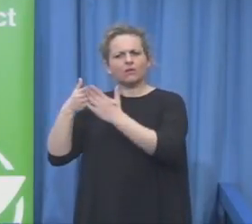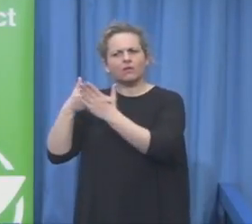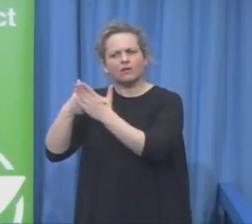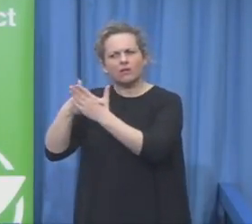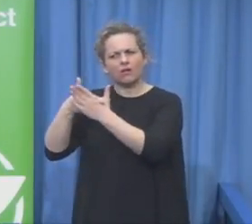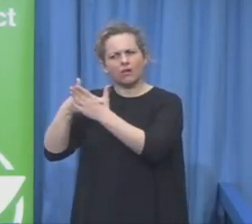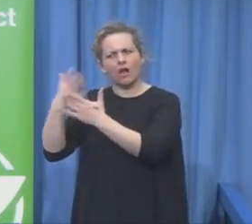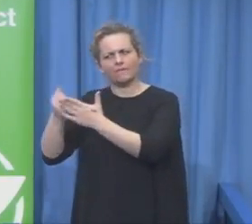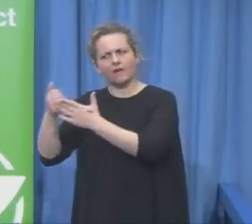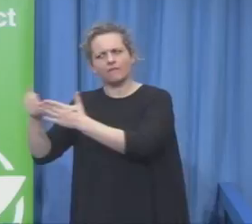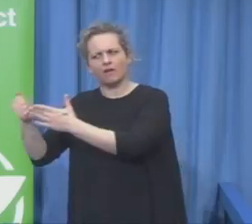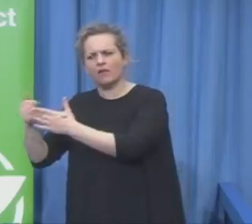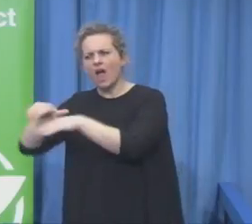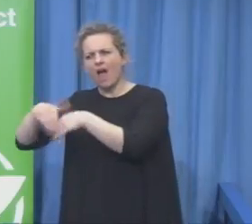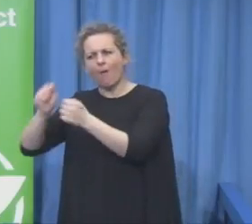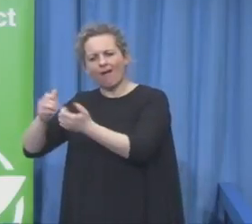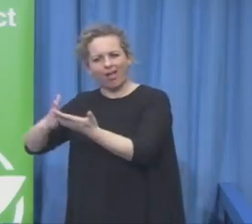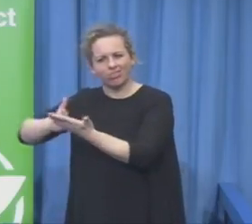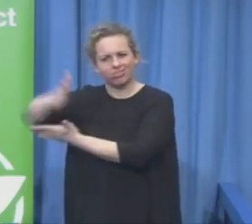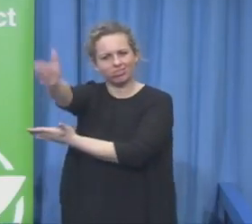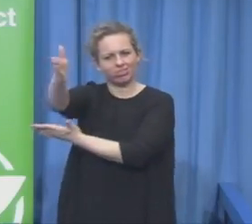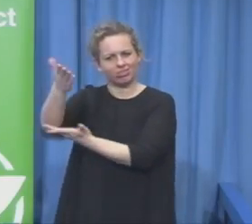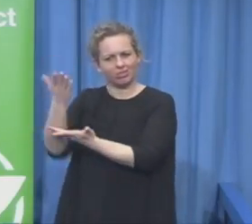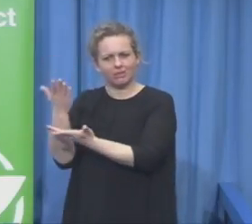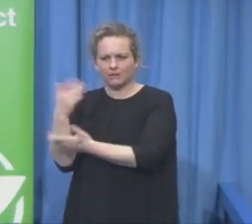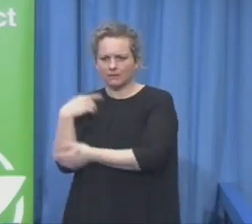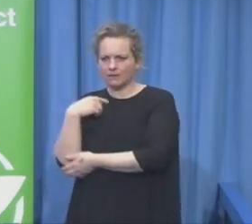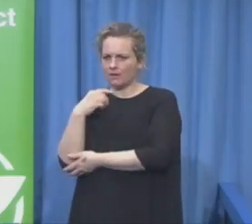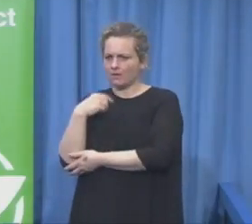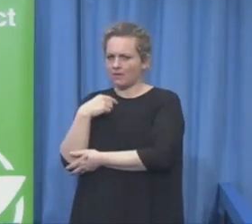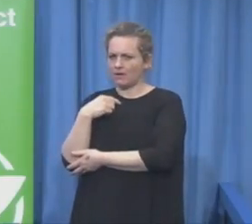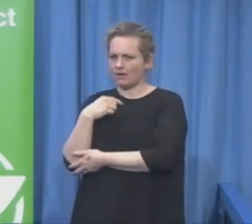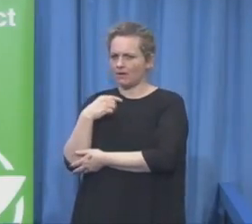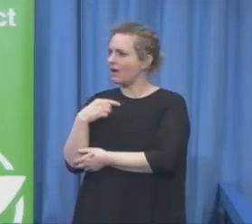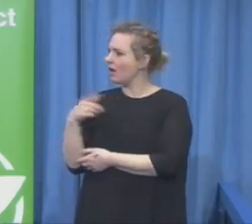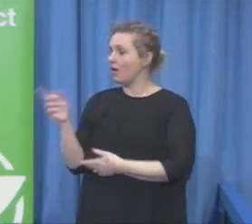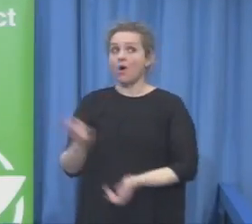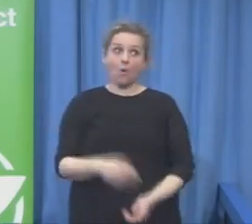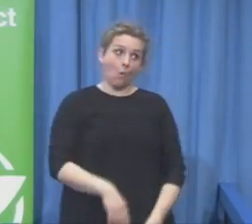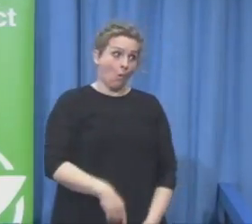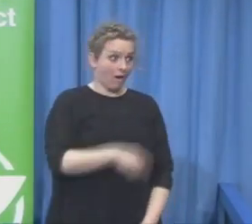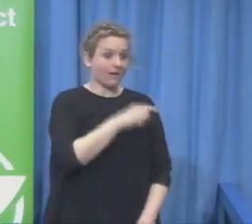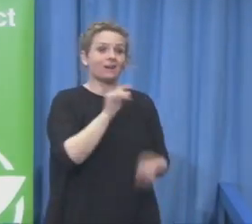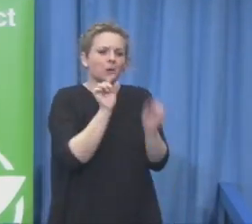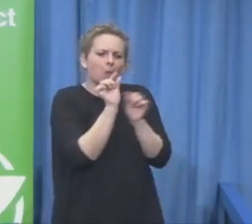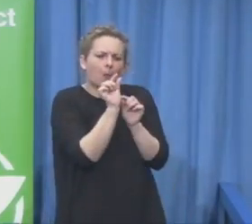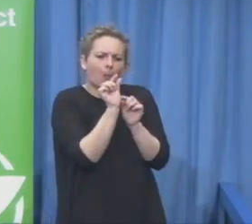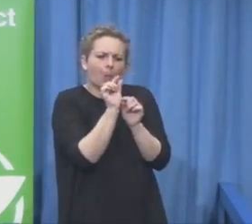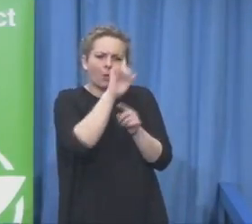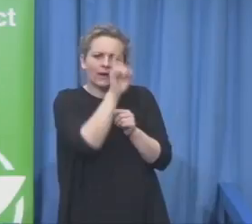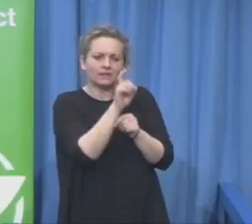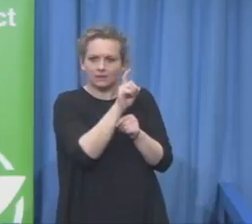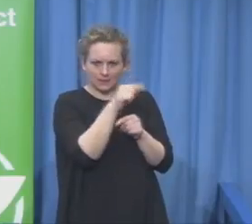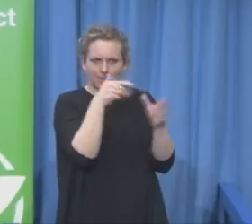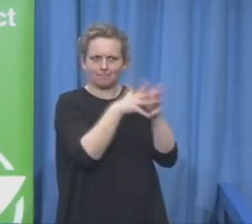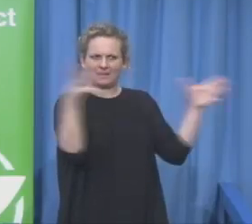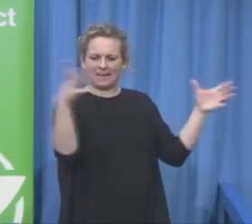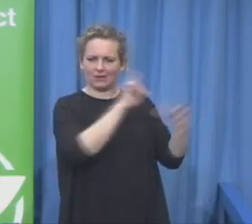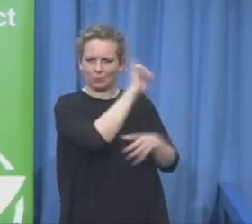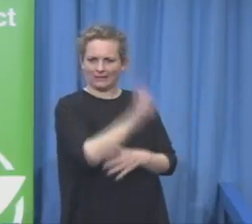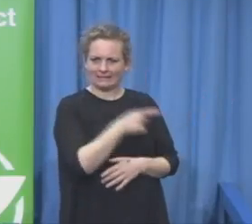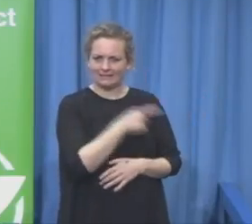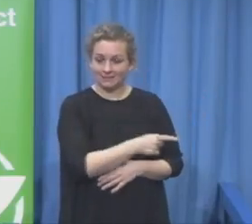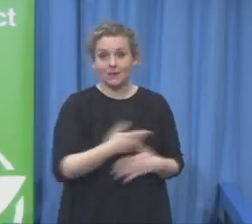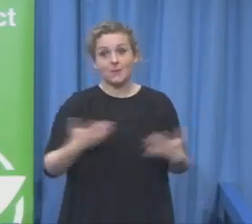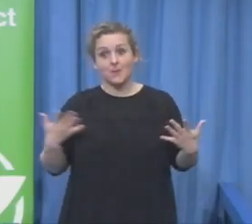Very huge question, yes. So there are a lot of barriers. I would like to point out on three.